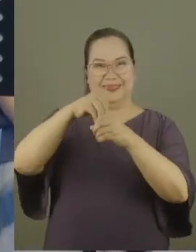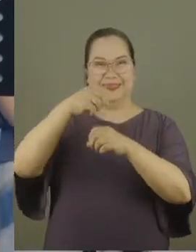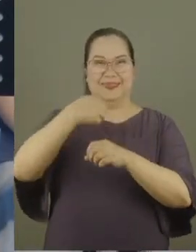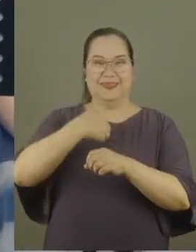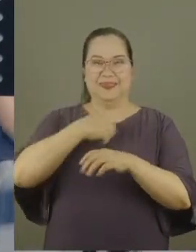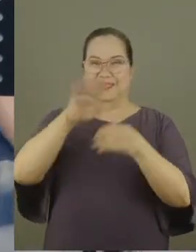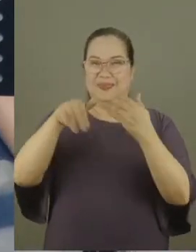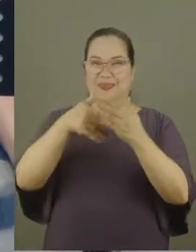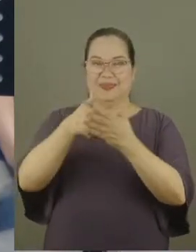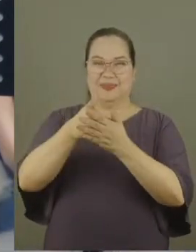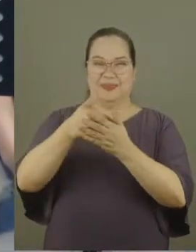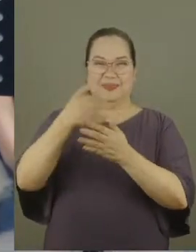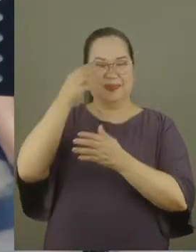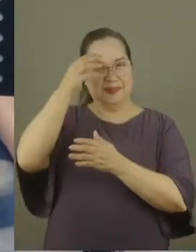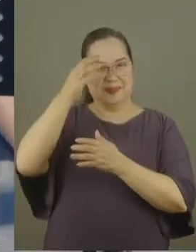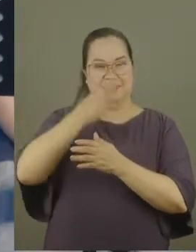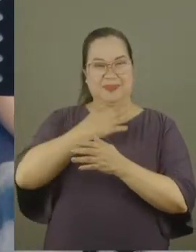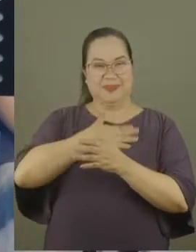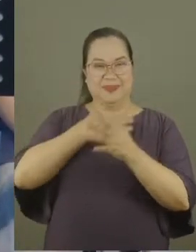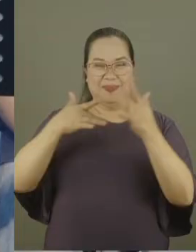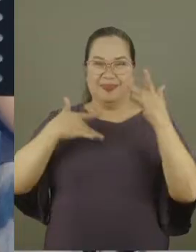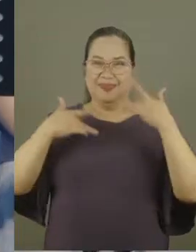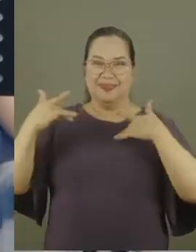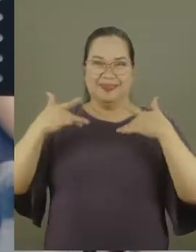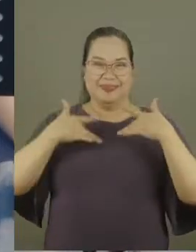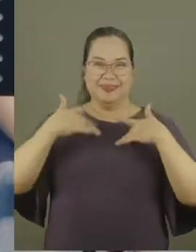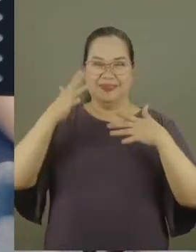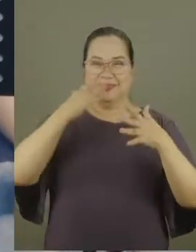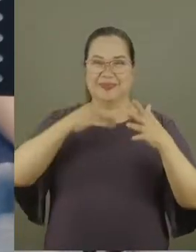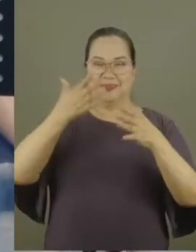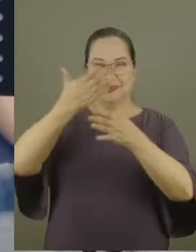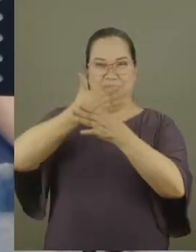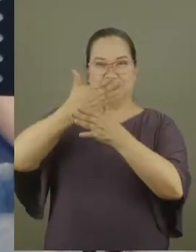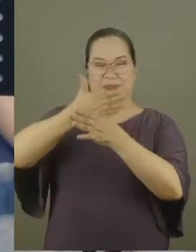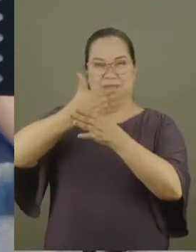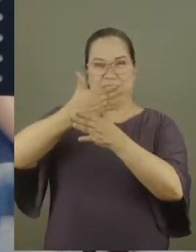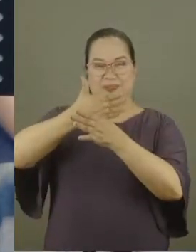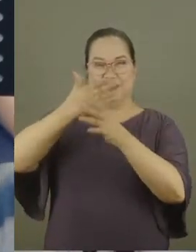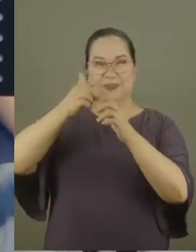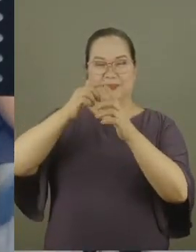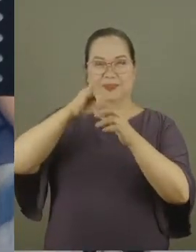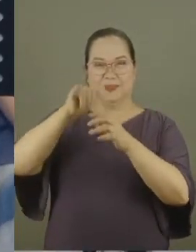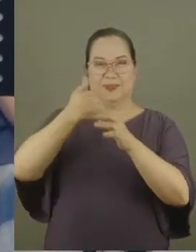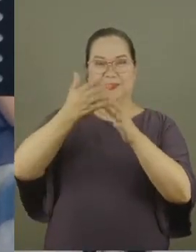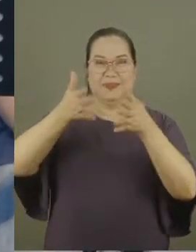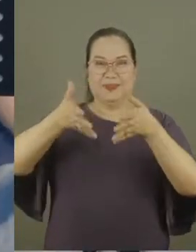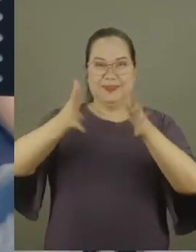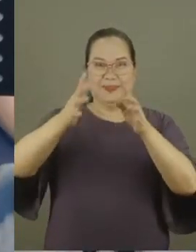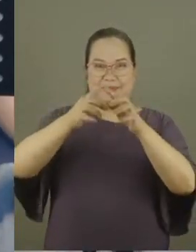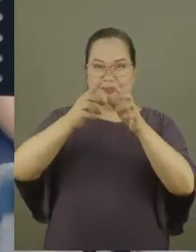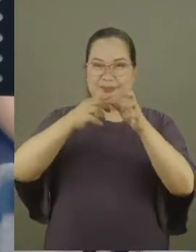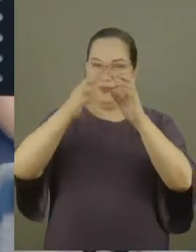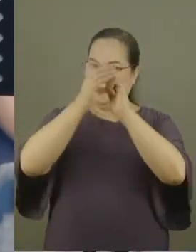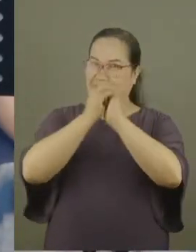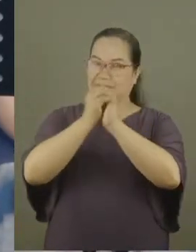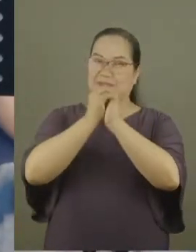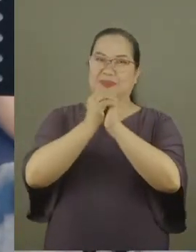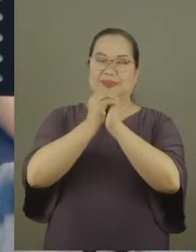all my concerns, my anxiety, my hindrances, to just allow me to be worshipful.